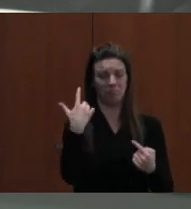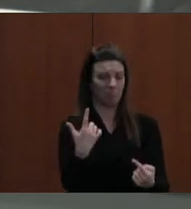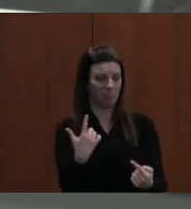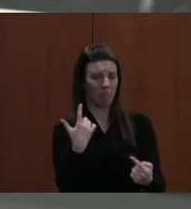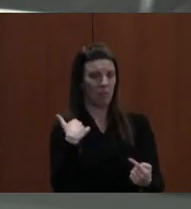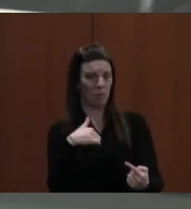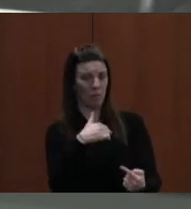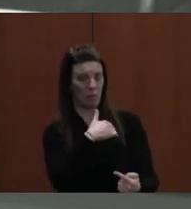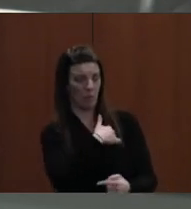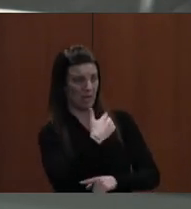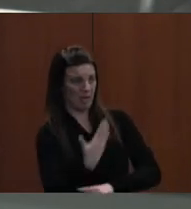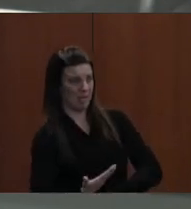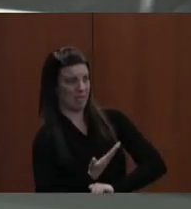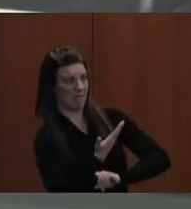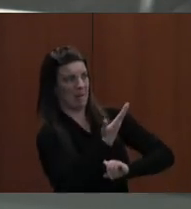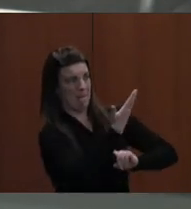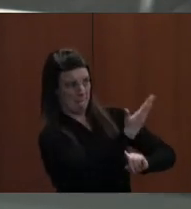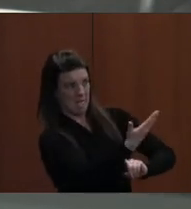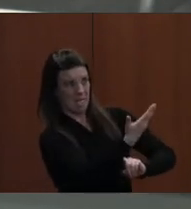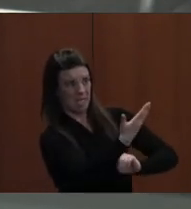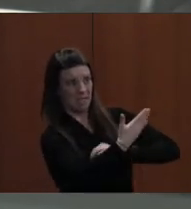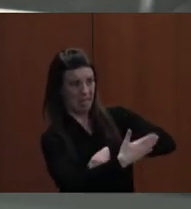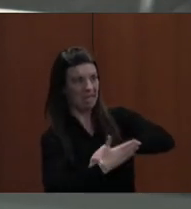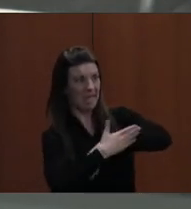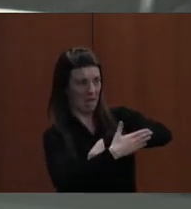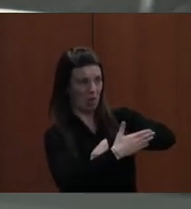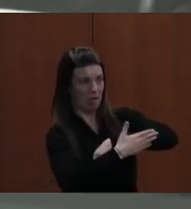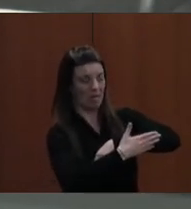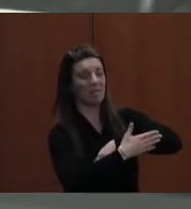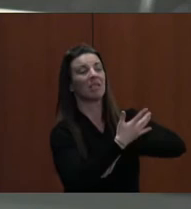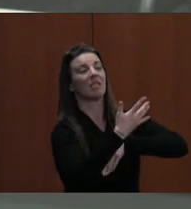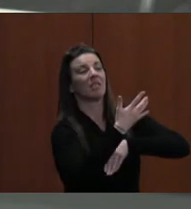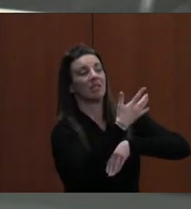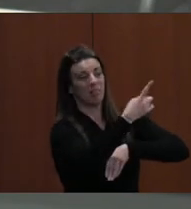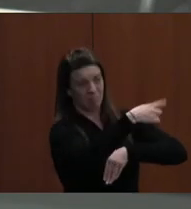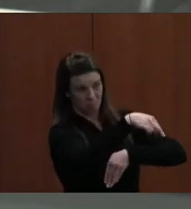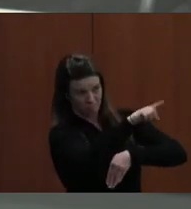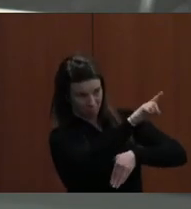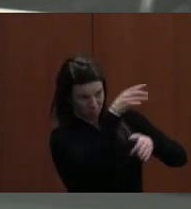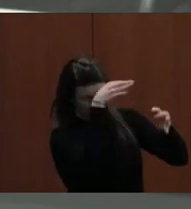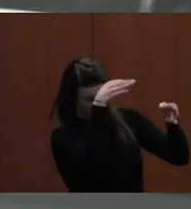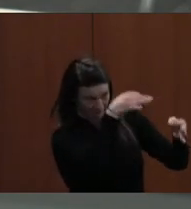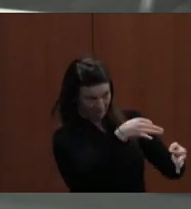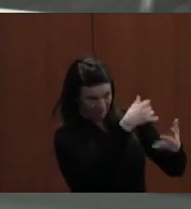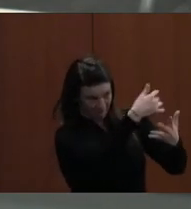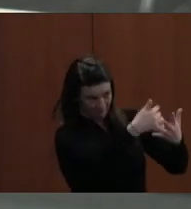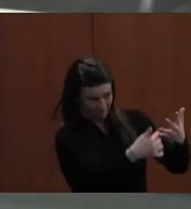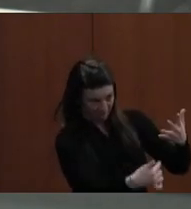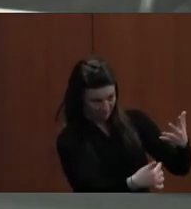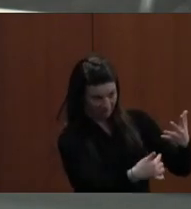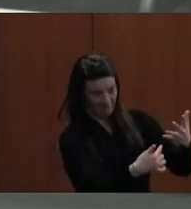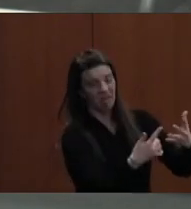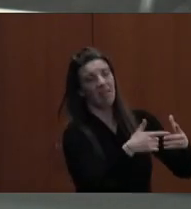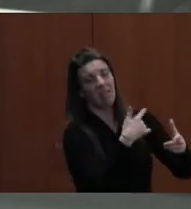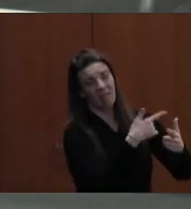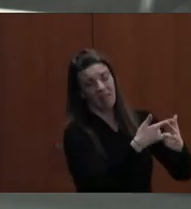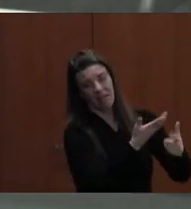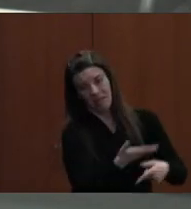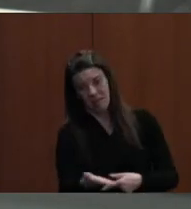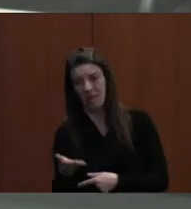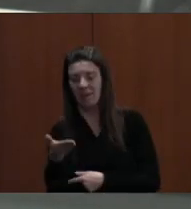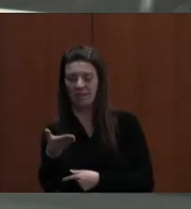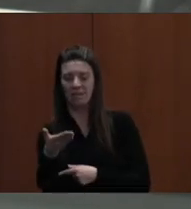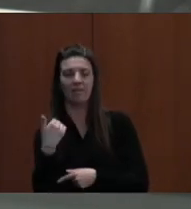then reopened the budget after it's been approved once we know exactly what the funding is from the county, and you can make your adjustments at that time in